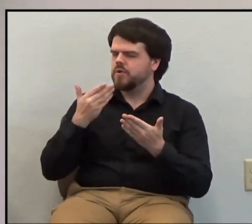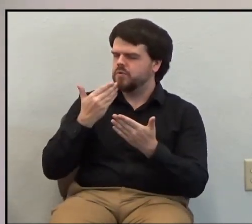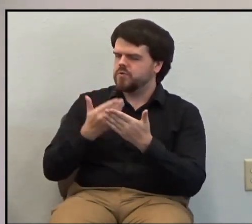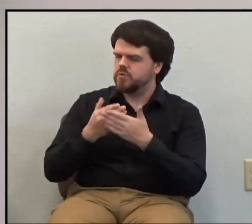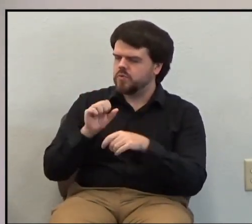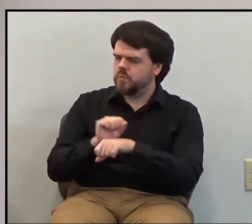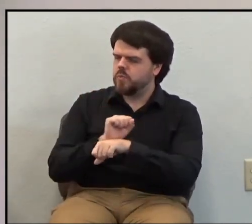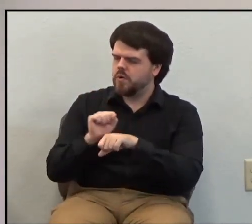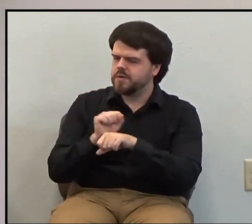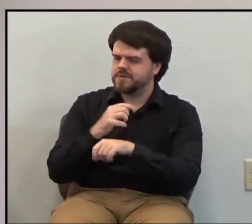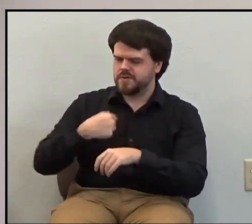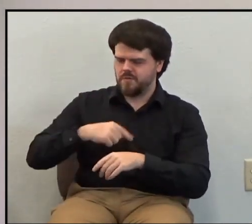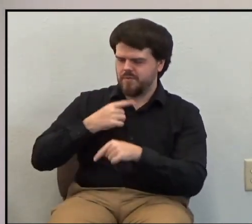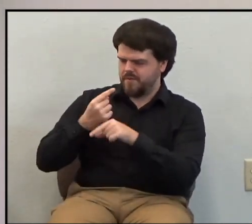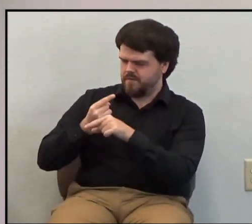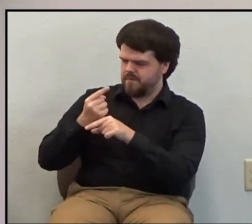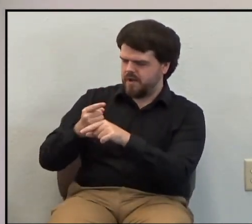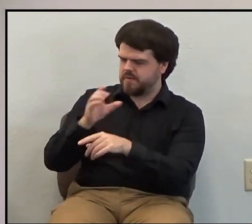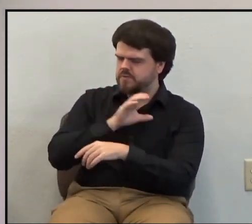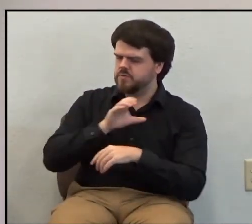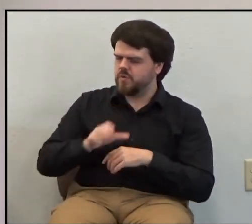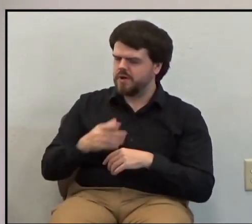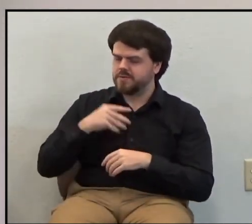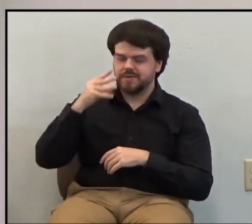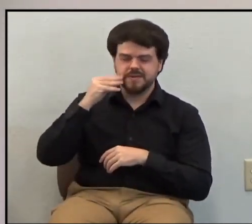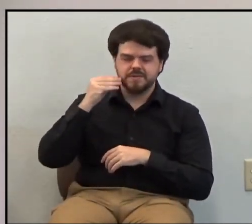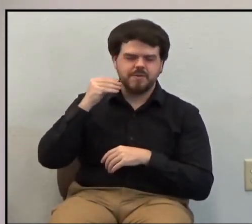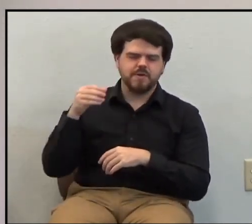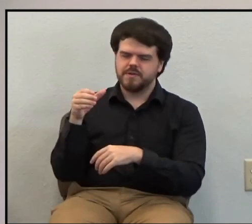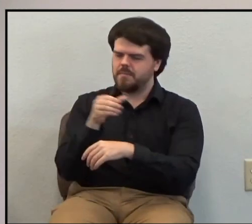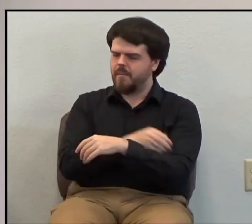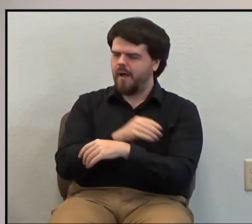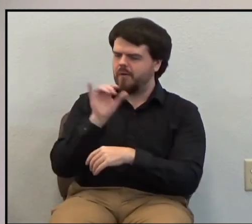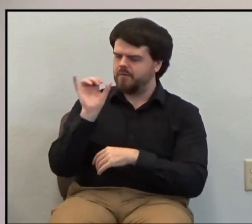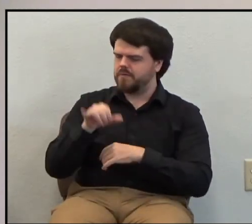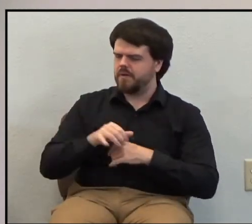find great joy in that, that we would experience the power of it,